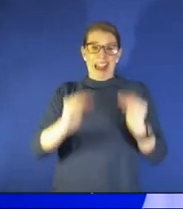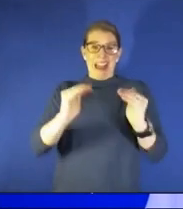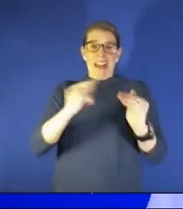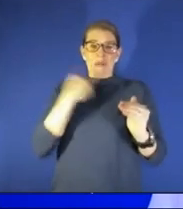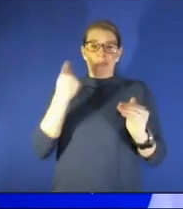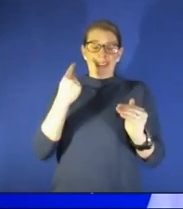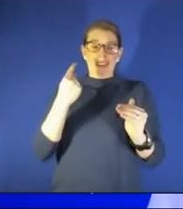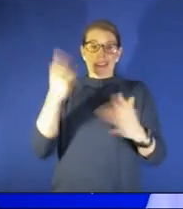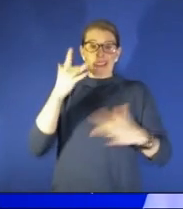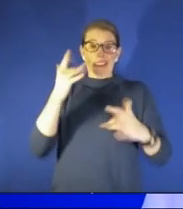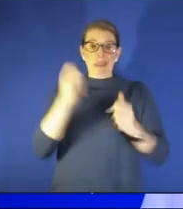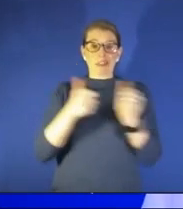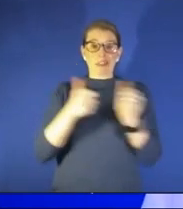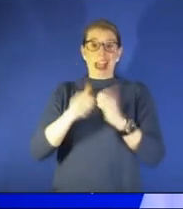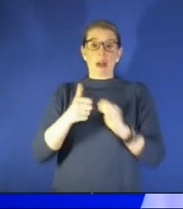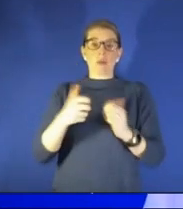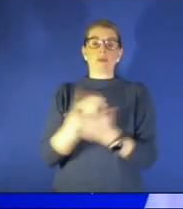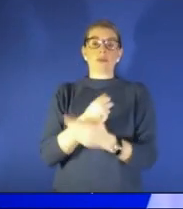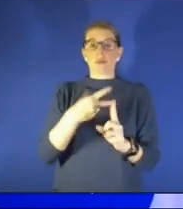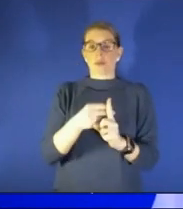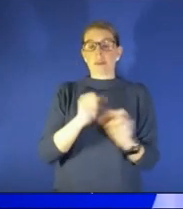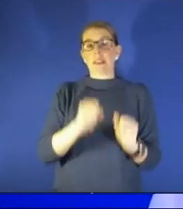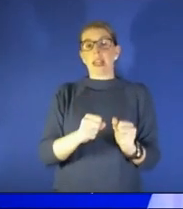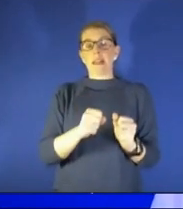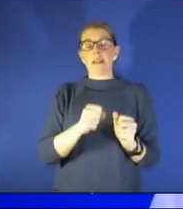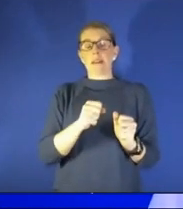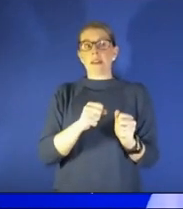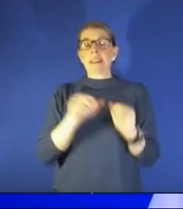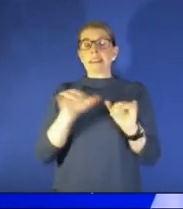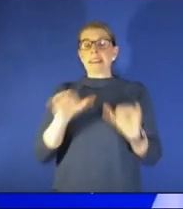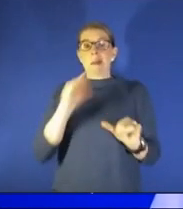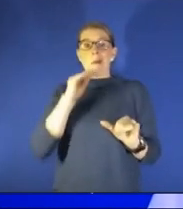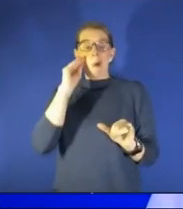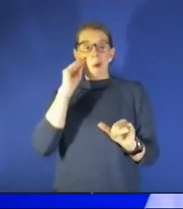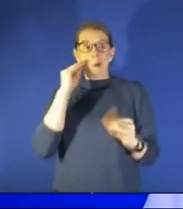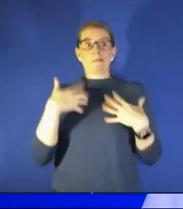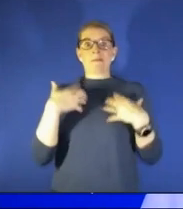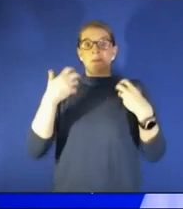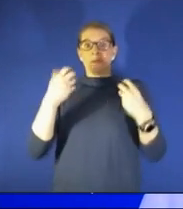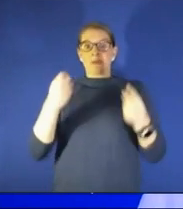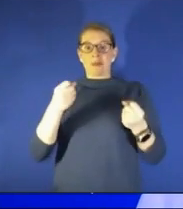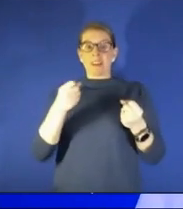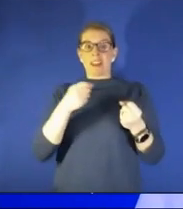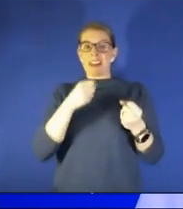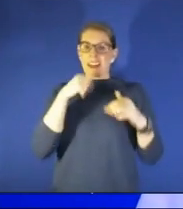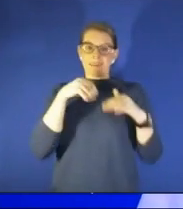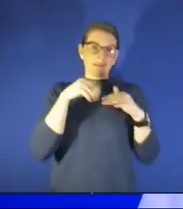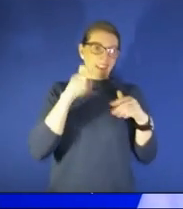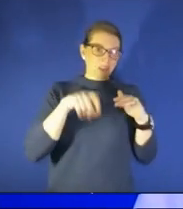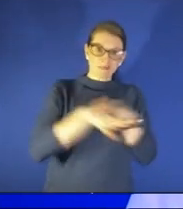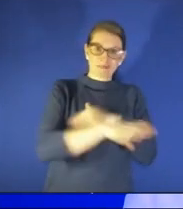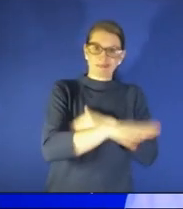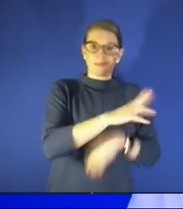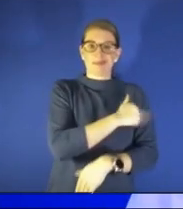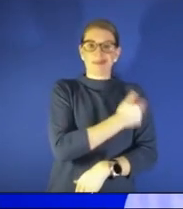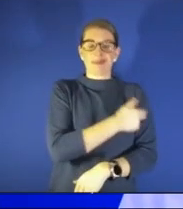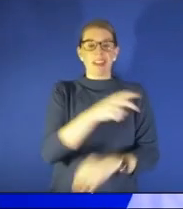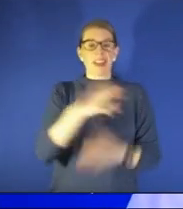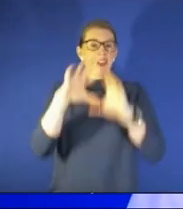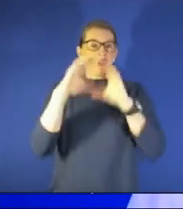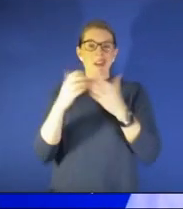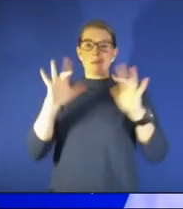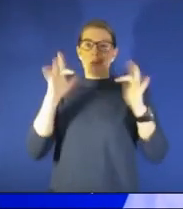that they can stay home stay out of the hospital get well and i think it's really hard to tell right now don't have a crystal ball eventually